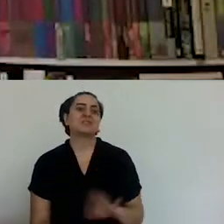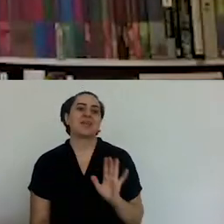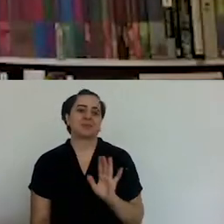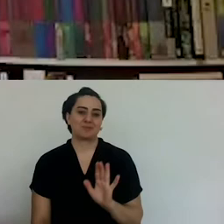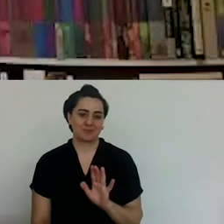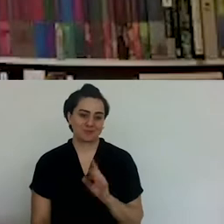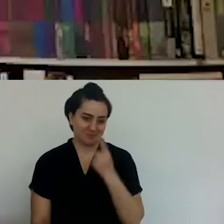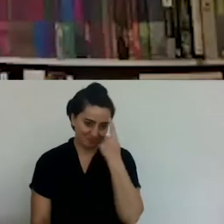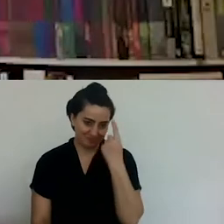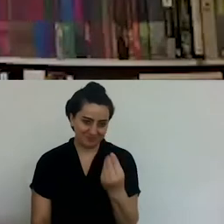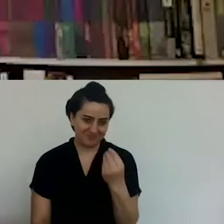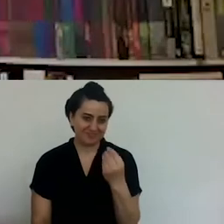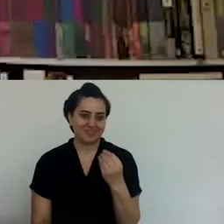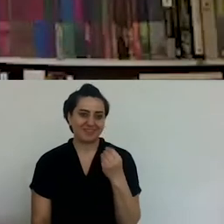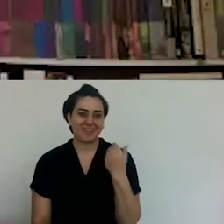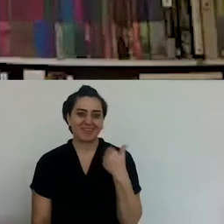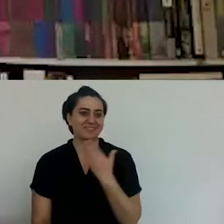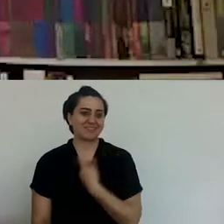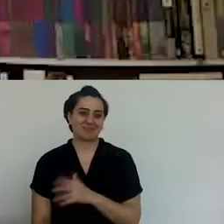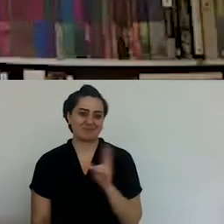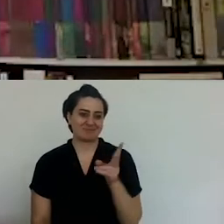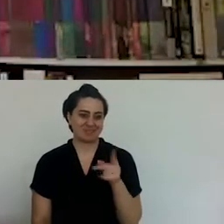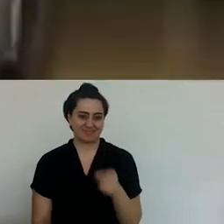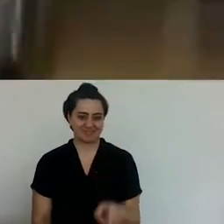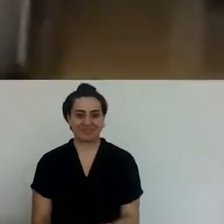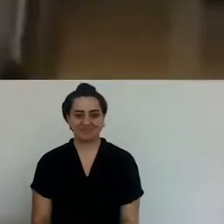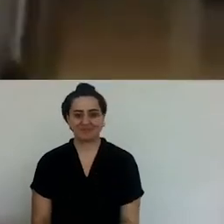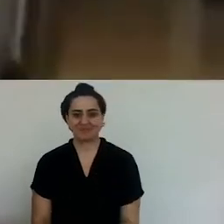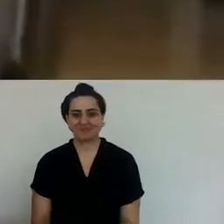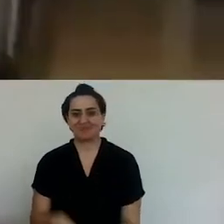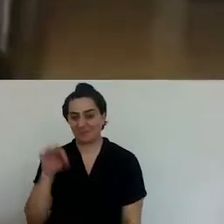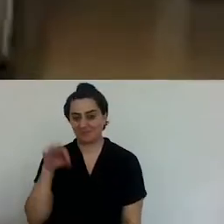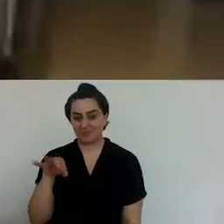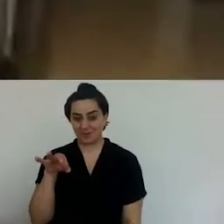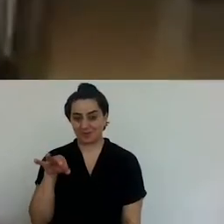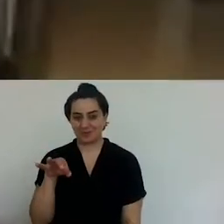the same approach, but I would prefer Bonito over my dad.